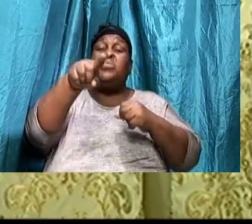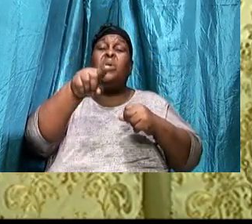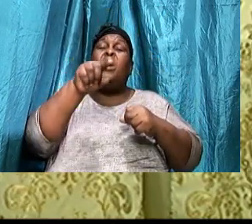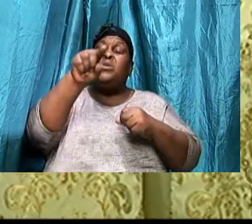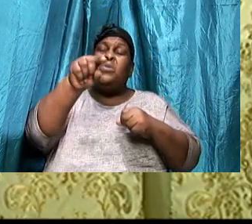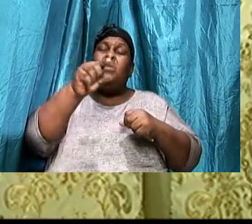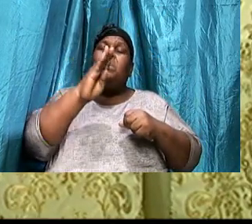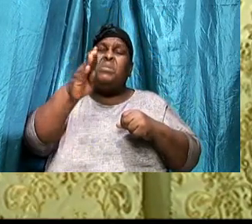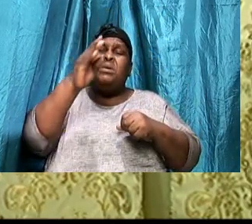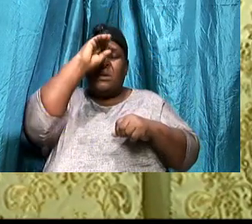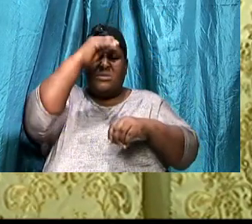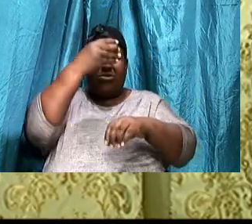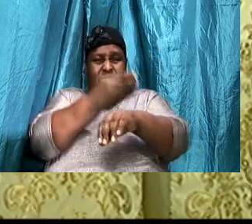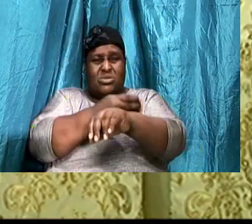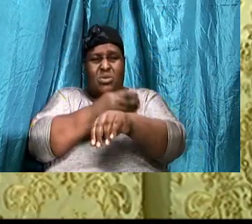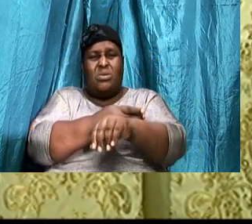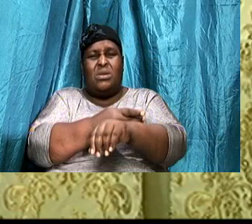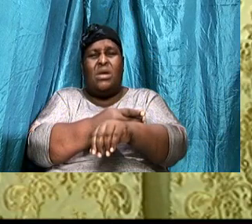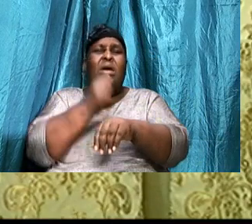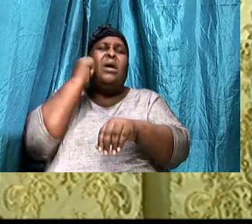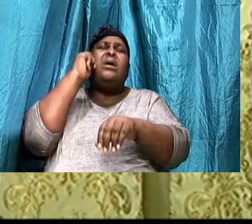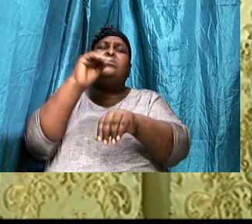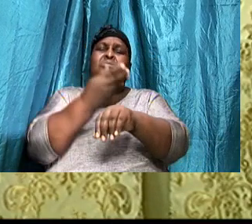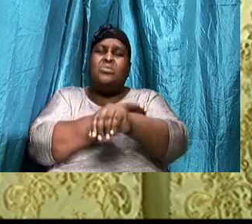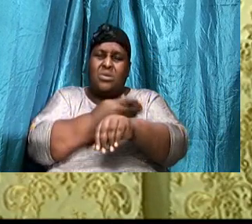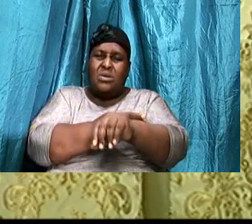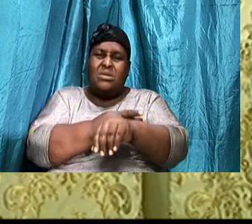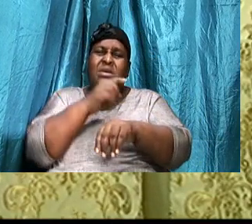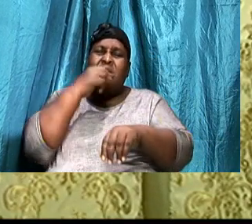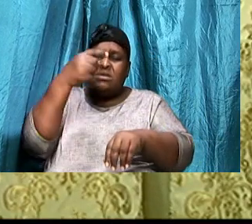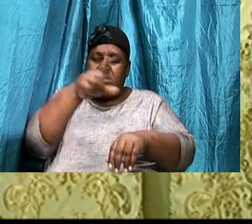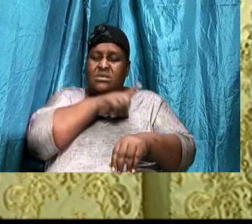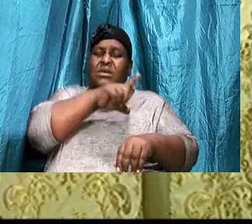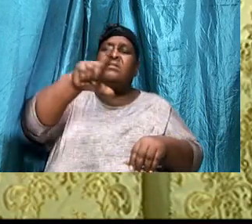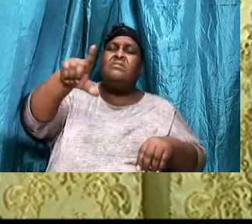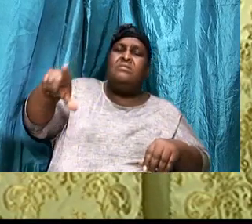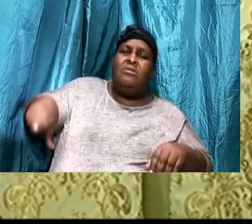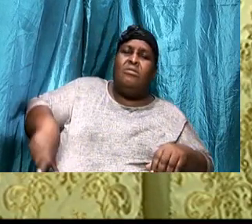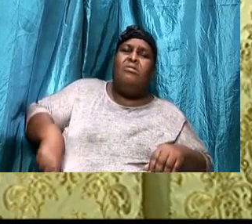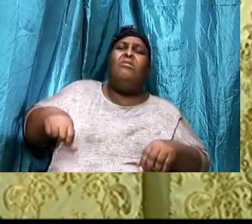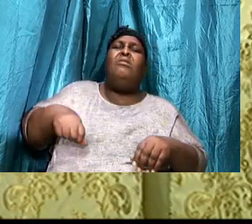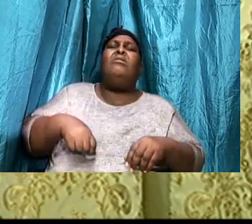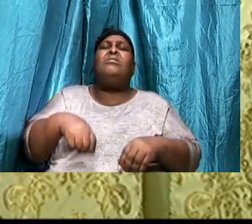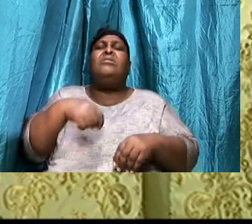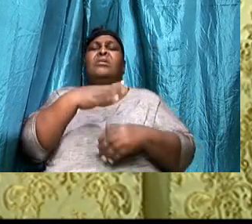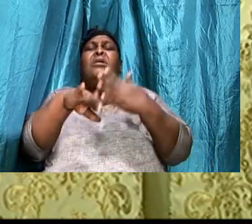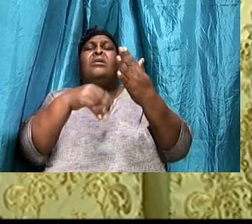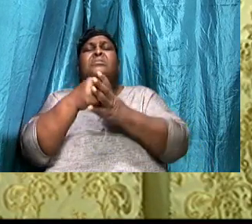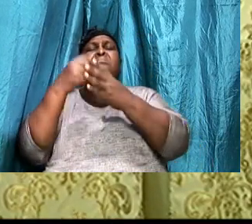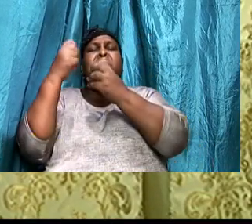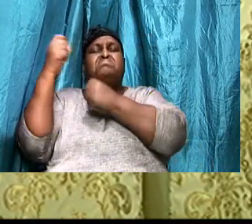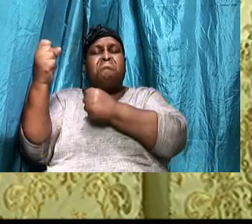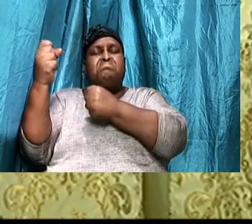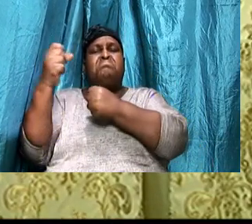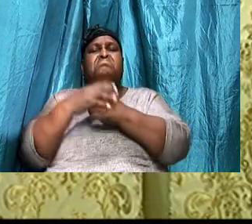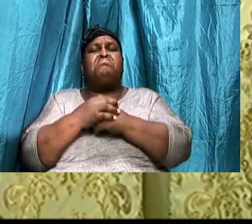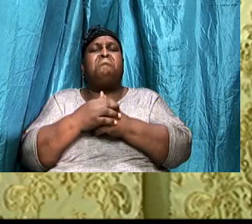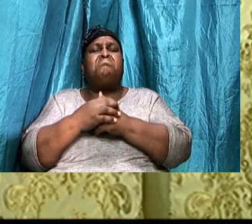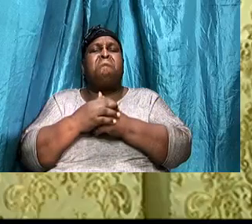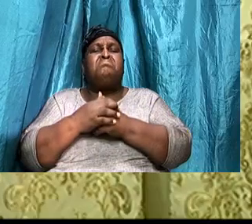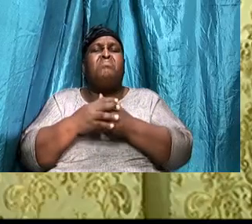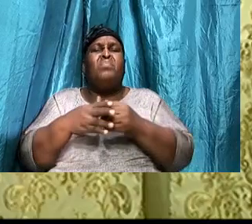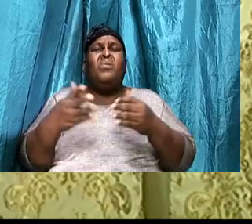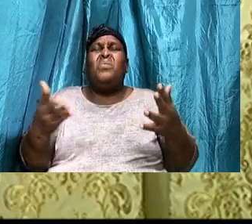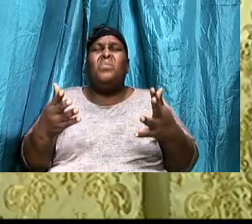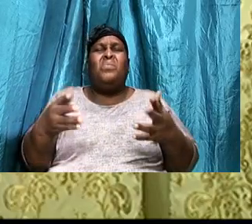son, And daughters, Sait the Lord Almighty, What agreement, Has the